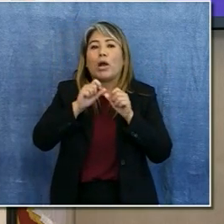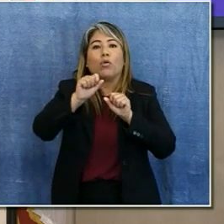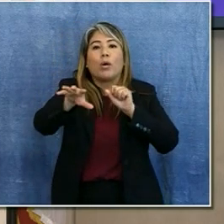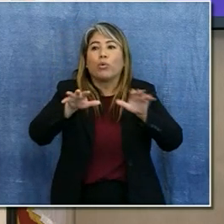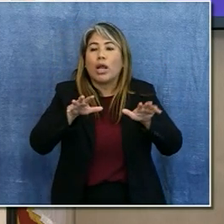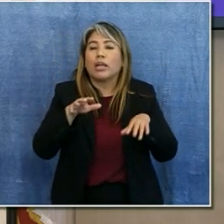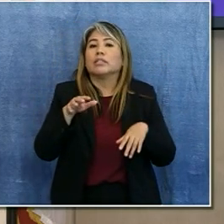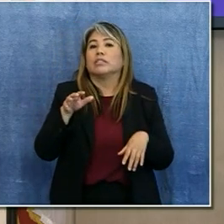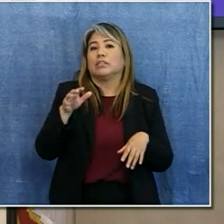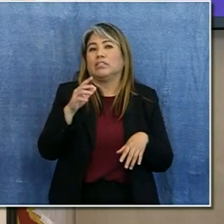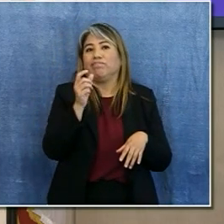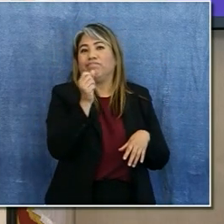of cases should really go to them.